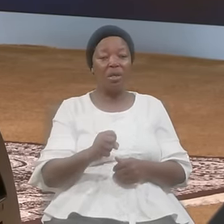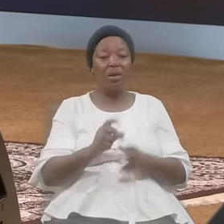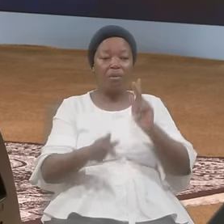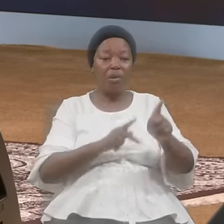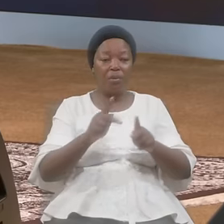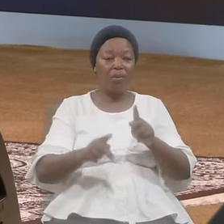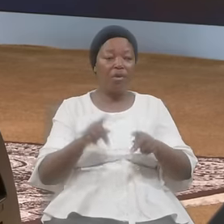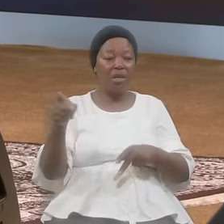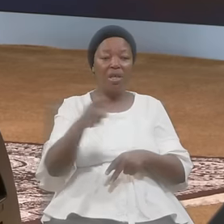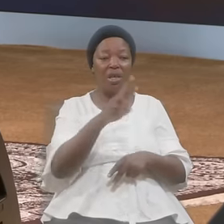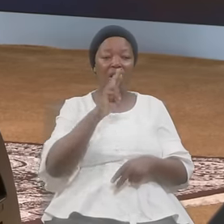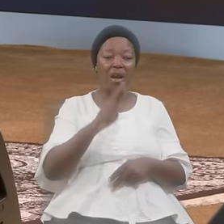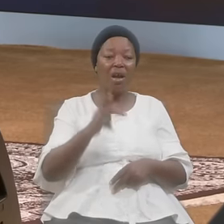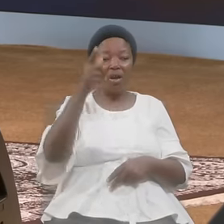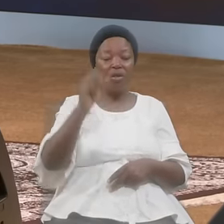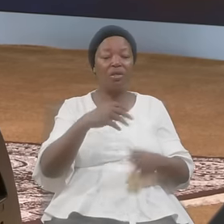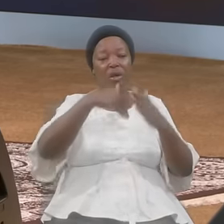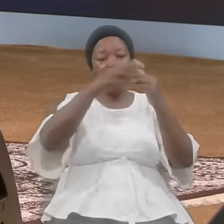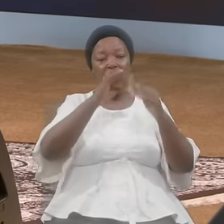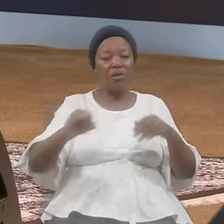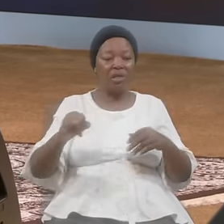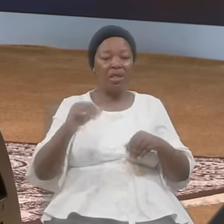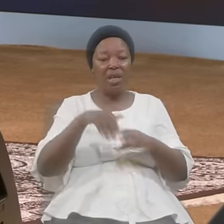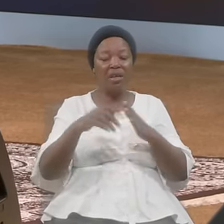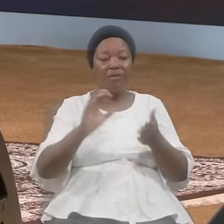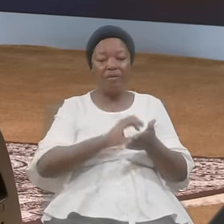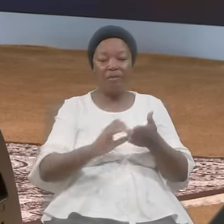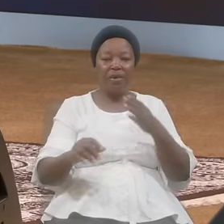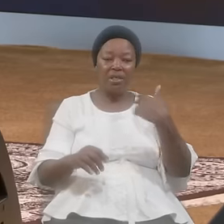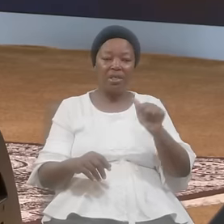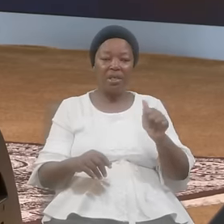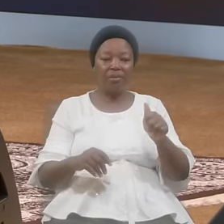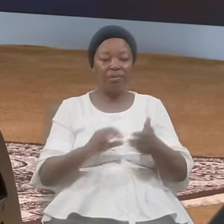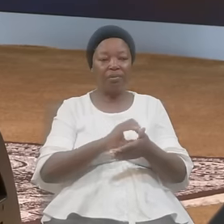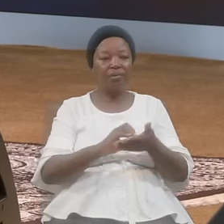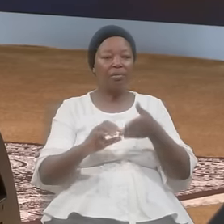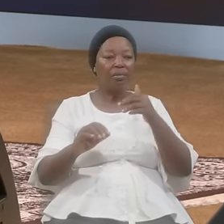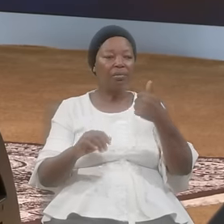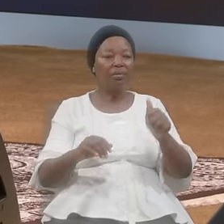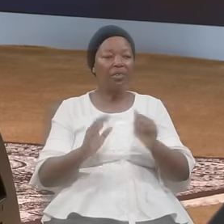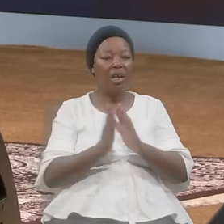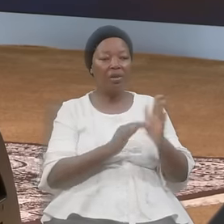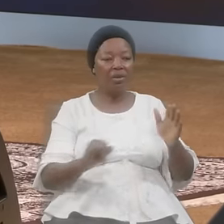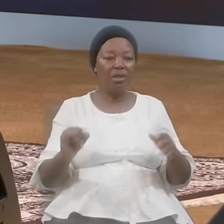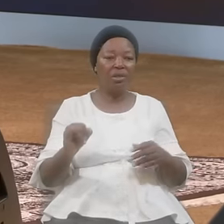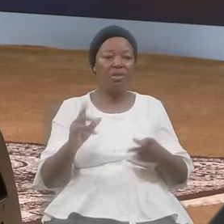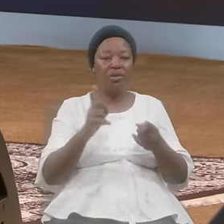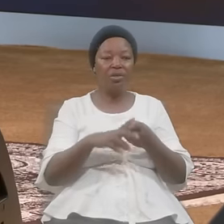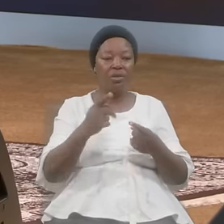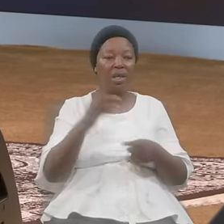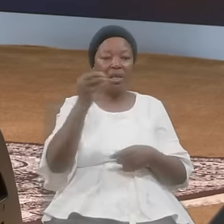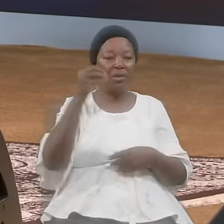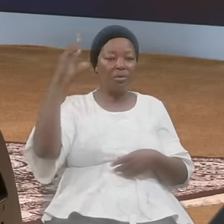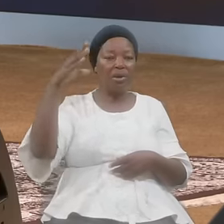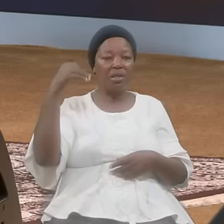Are God's Building Look At Verse 10 In Verse 10 According To The